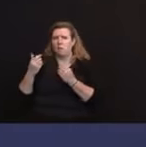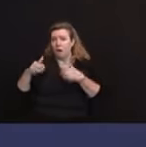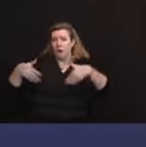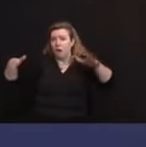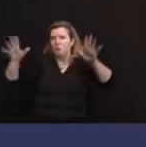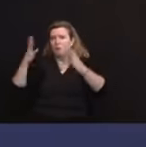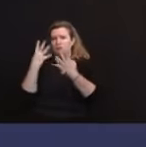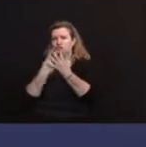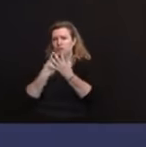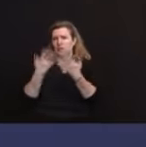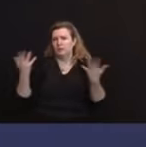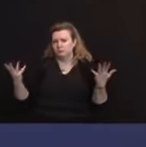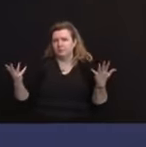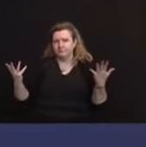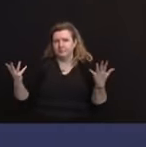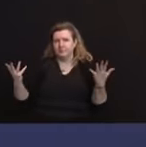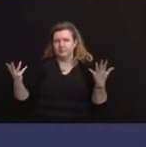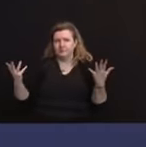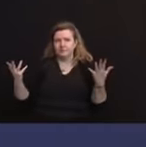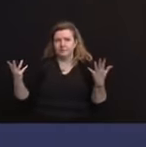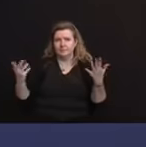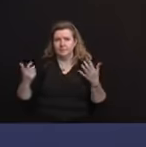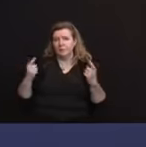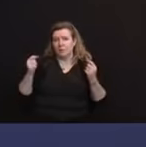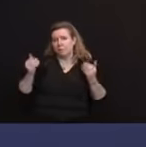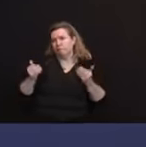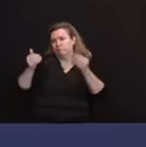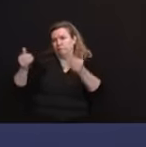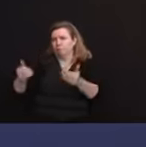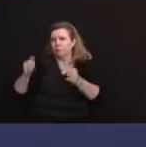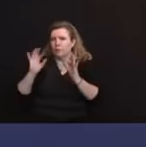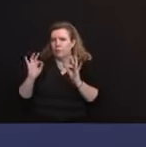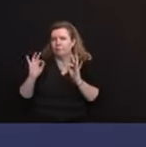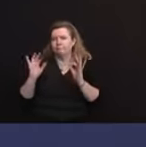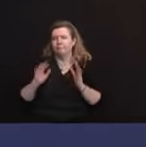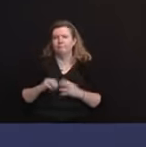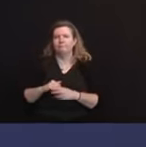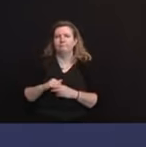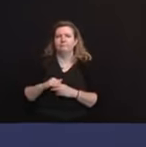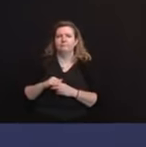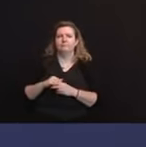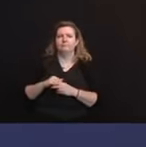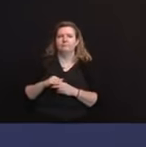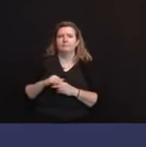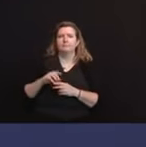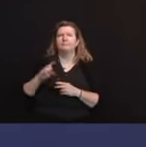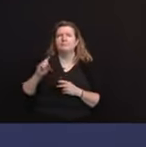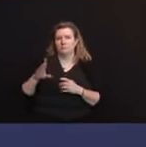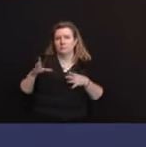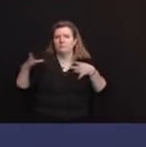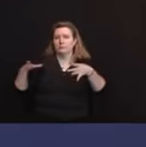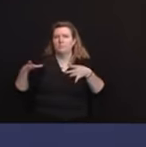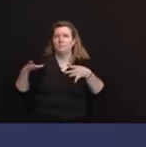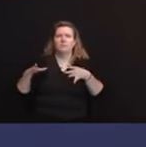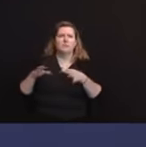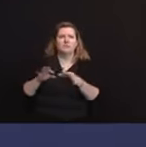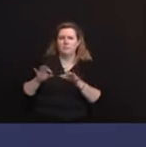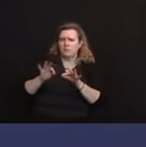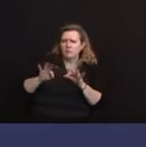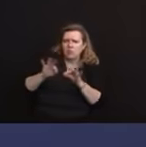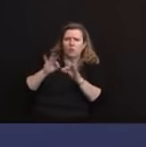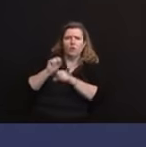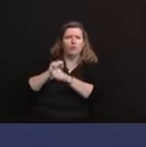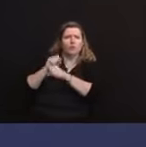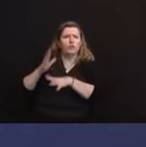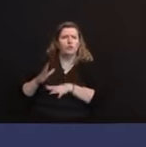and that has been a big step forward. I think that's this whole, what that 1B population looks like, essential workers. I was on with educators